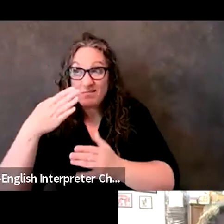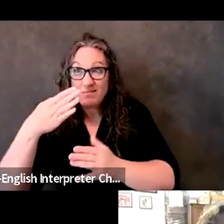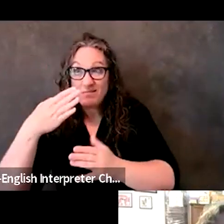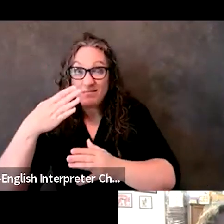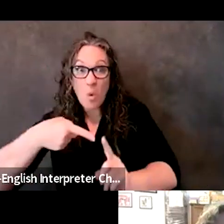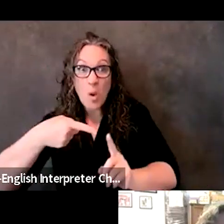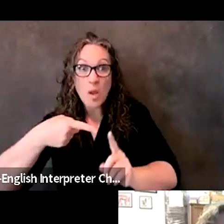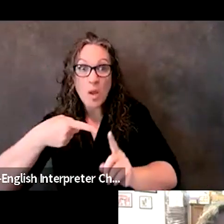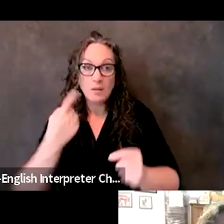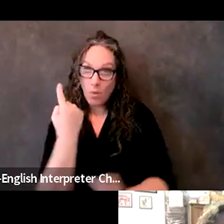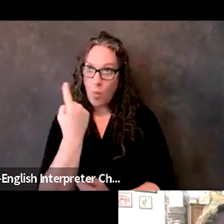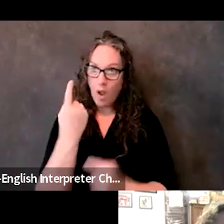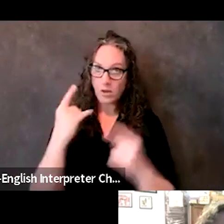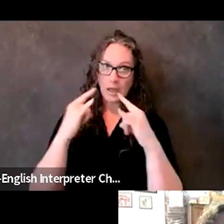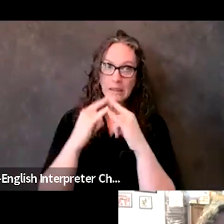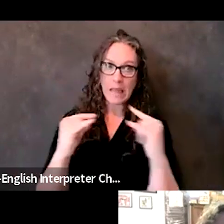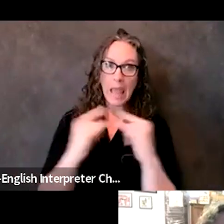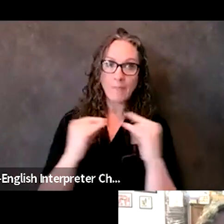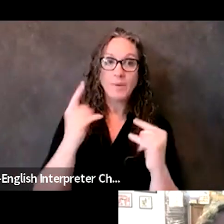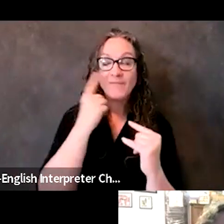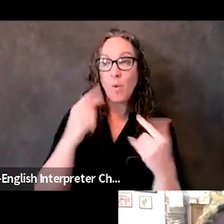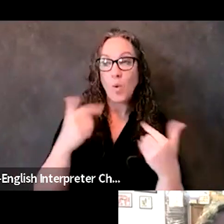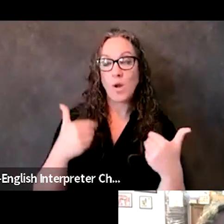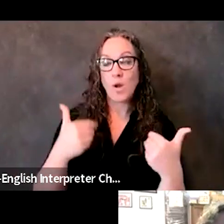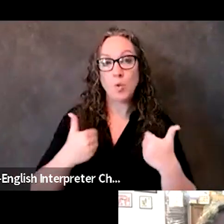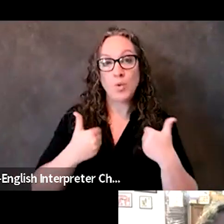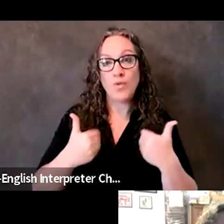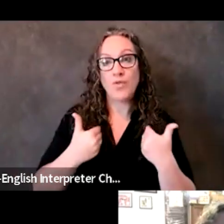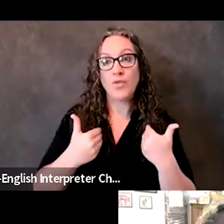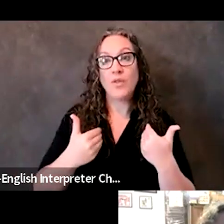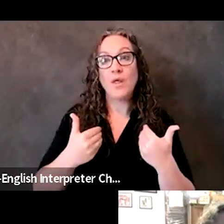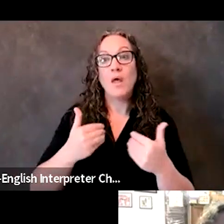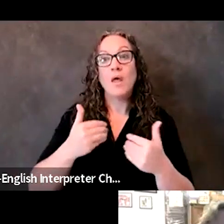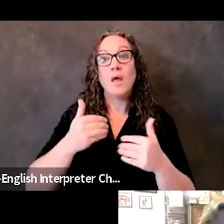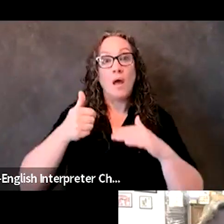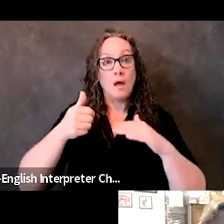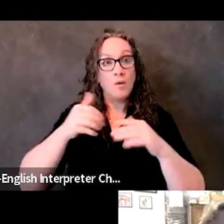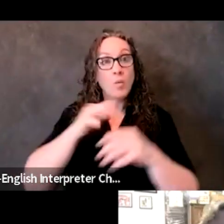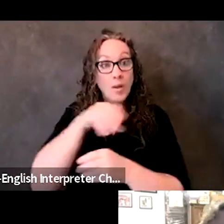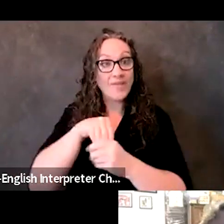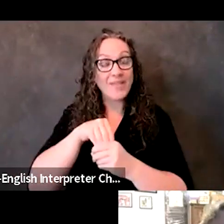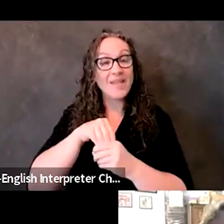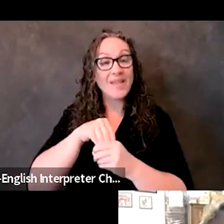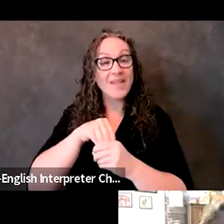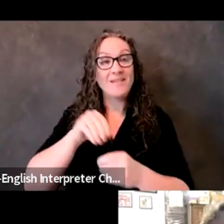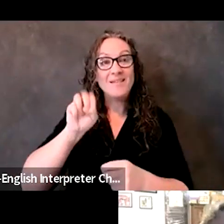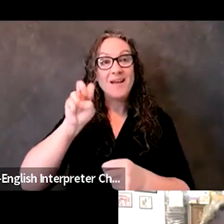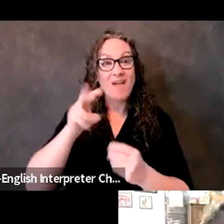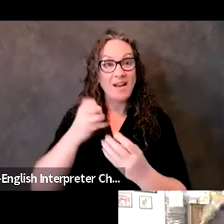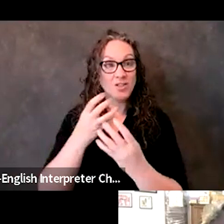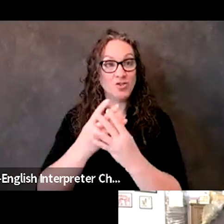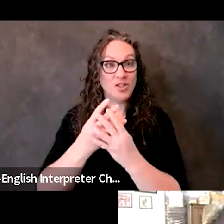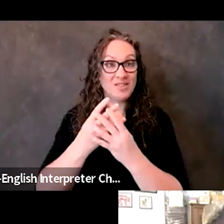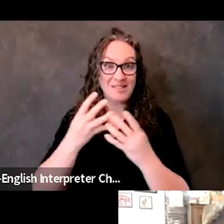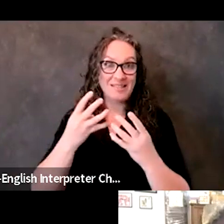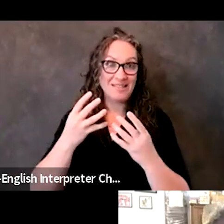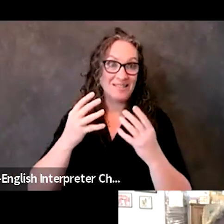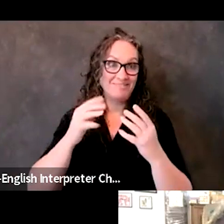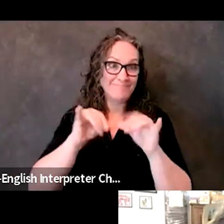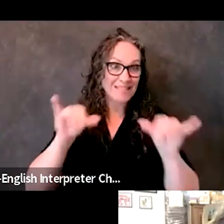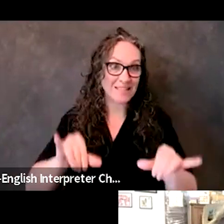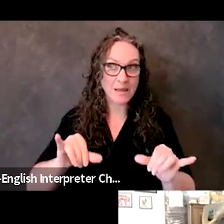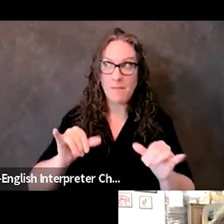for juvenile clients of Nevada's justice system and possible evacuations there.